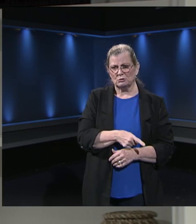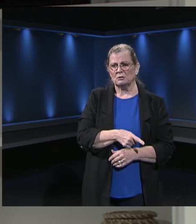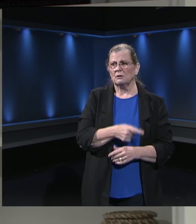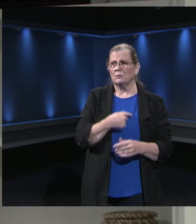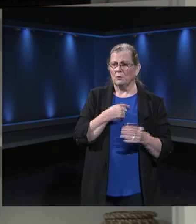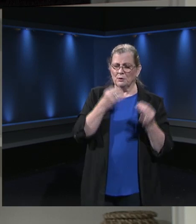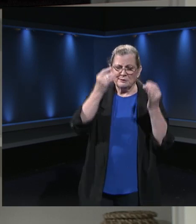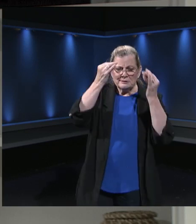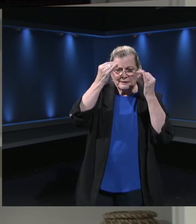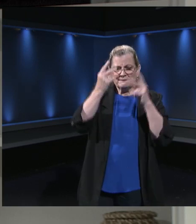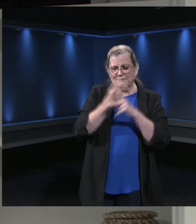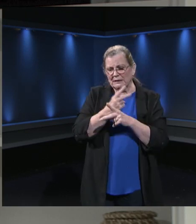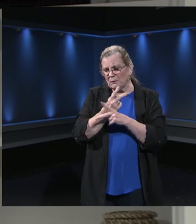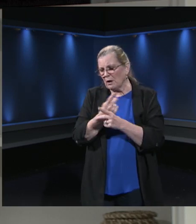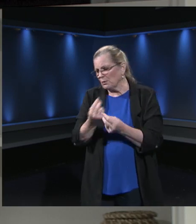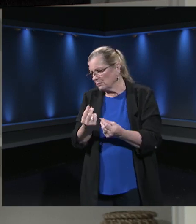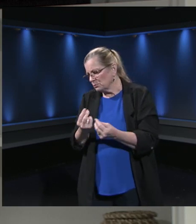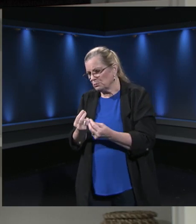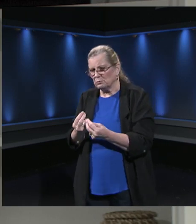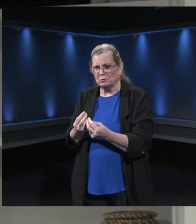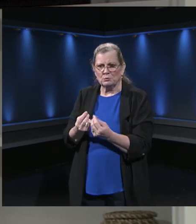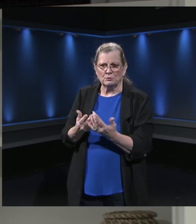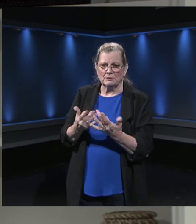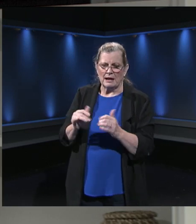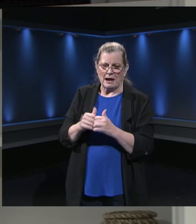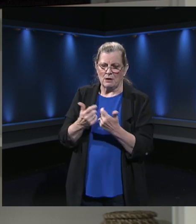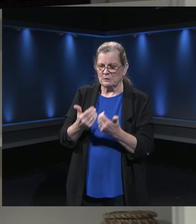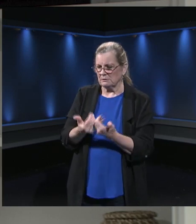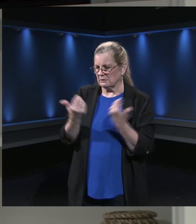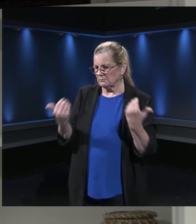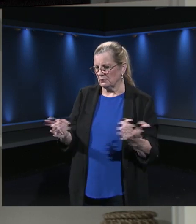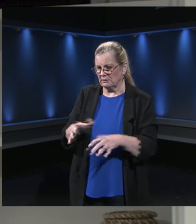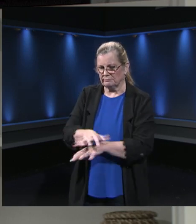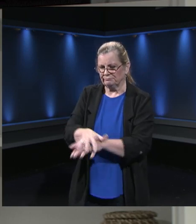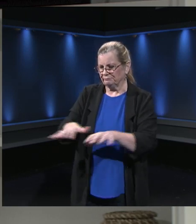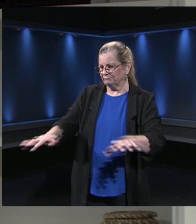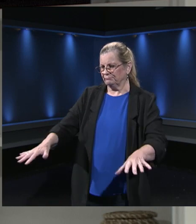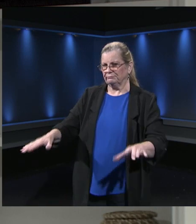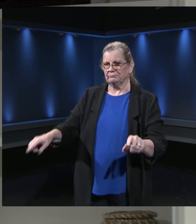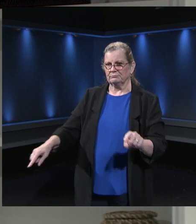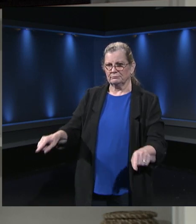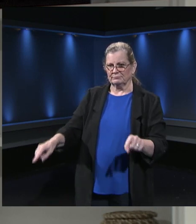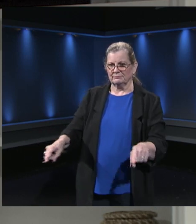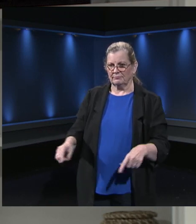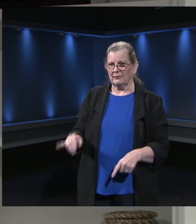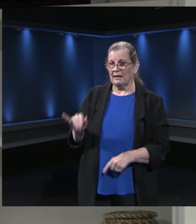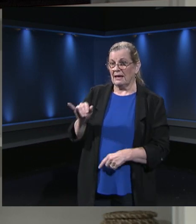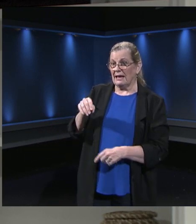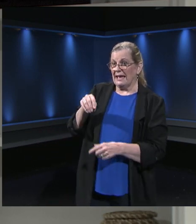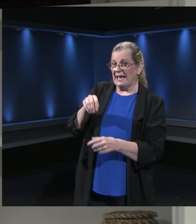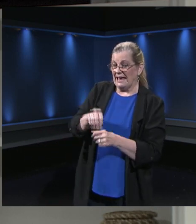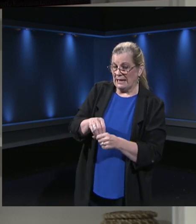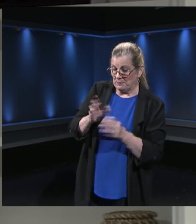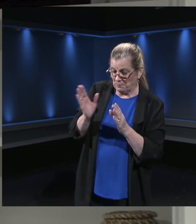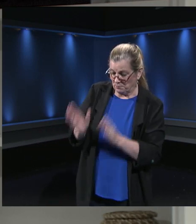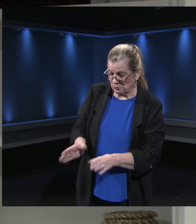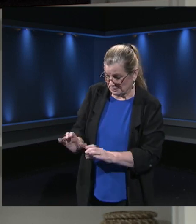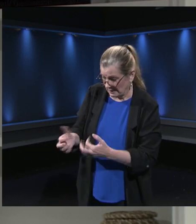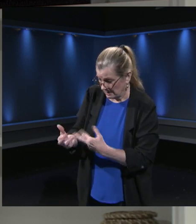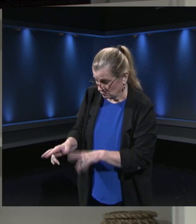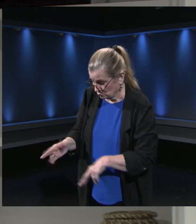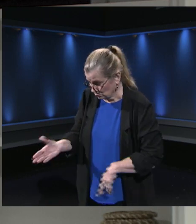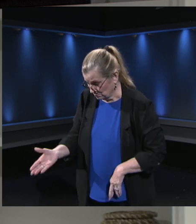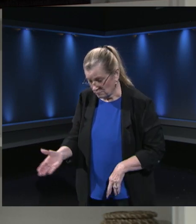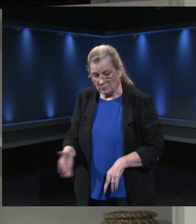we ponder dialing in for more school. I would love to tell you someone told me just the other day we all want a crystal